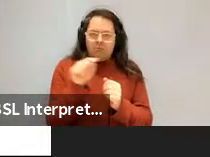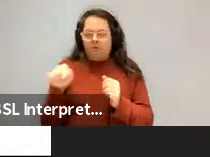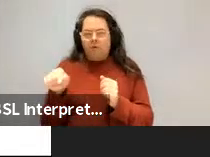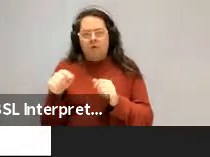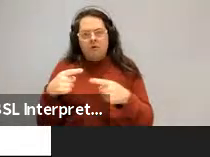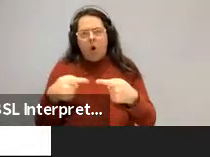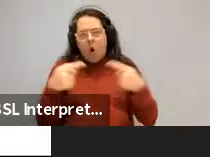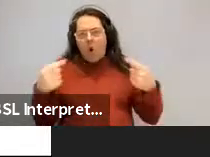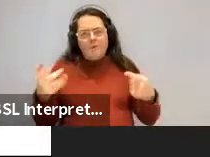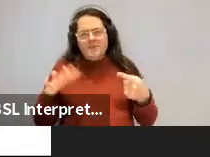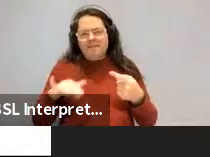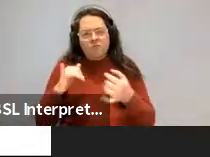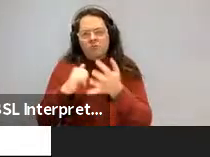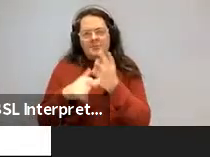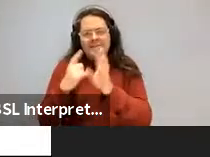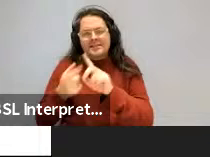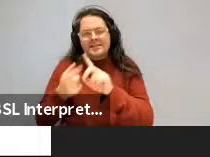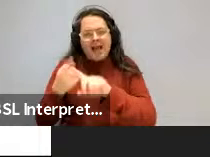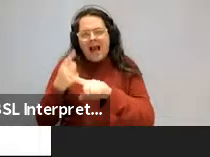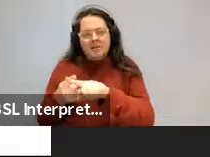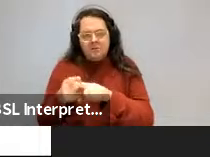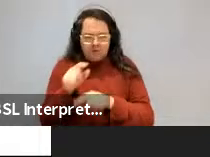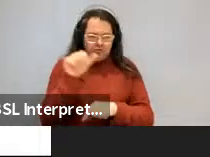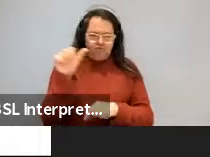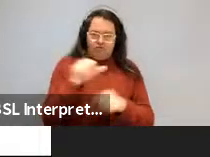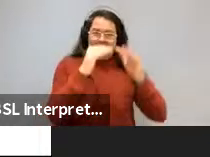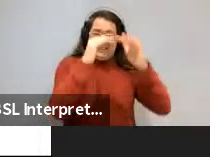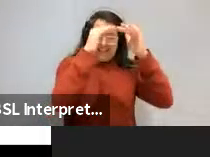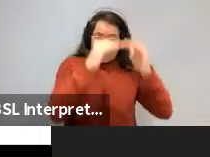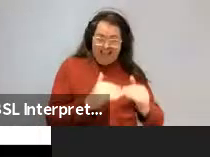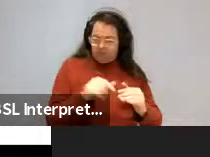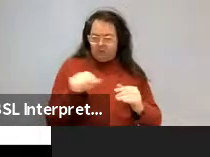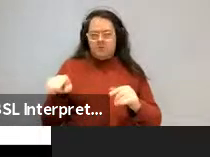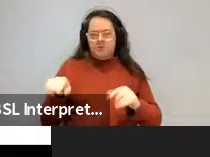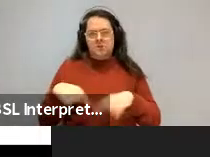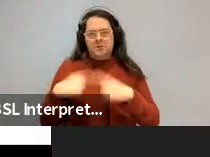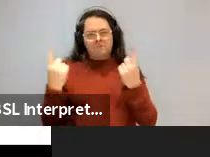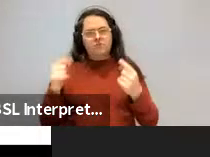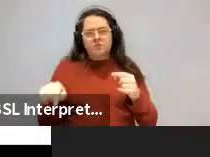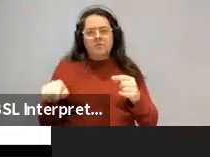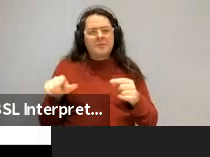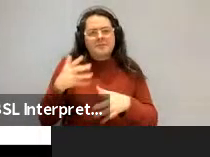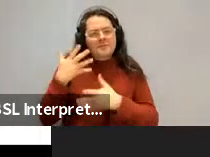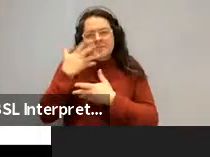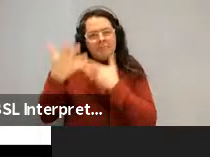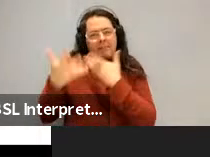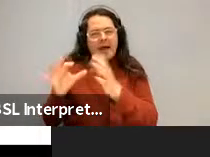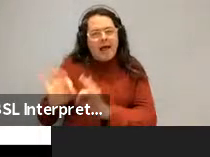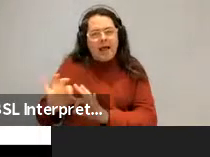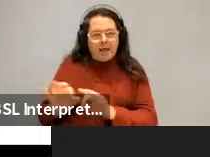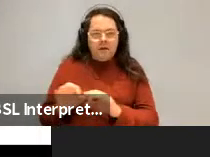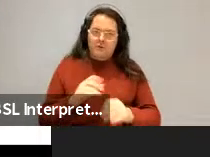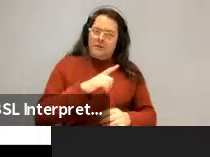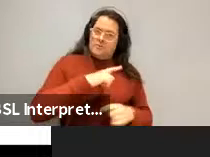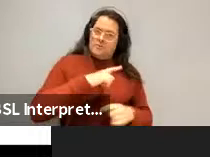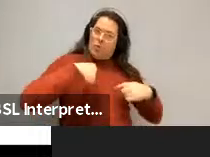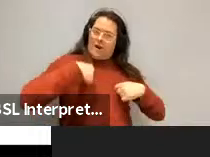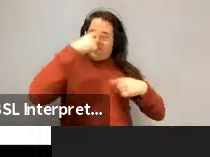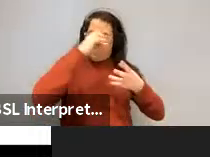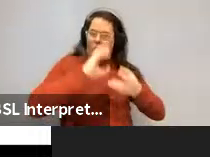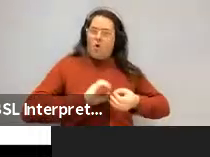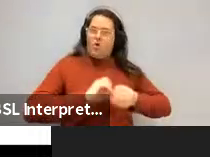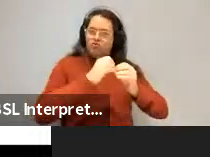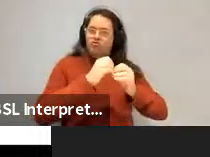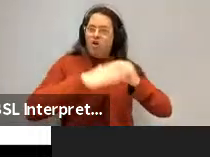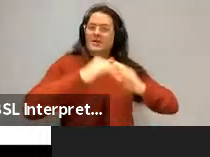effects should be the same across constructions and they're really different. So what's going on here, we take a constructivist approach that, uh, rules